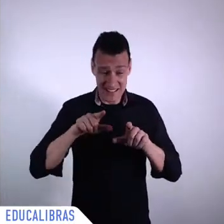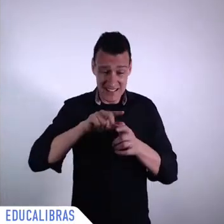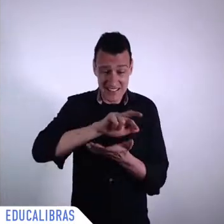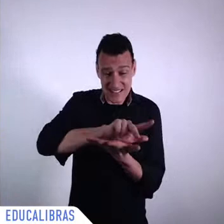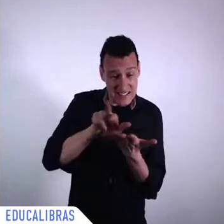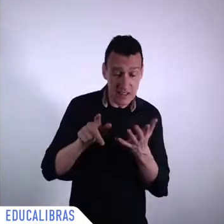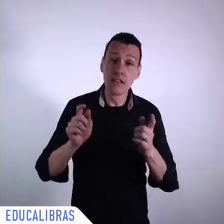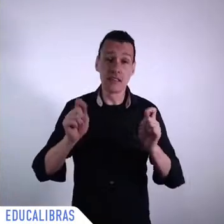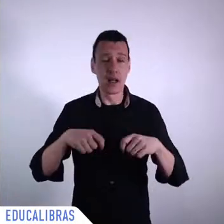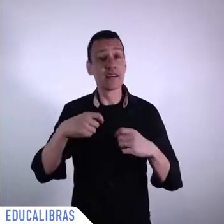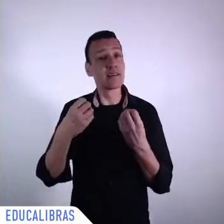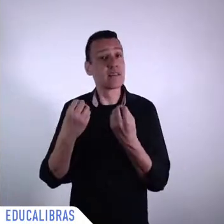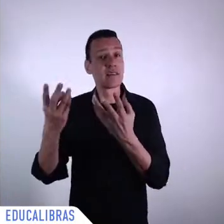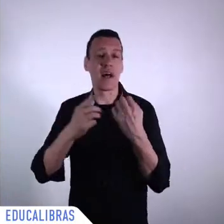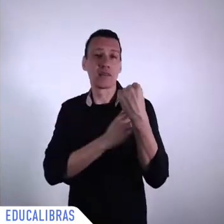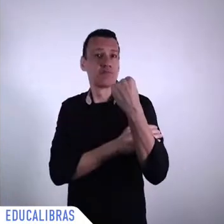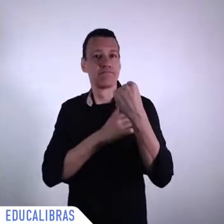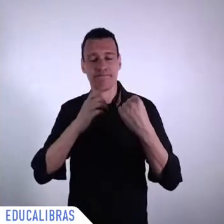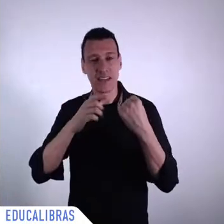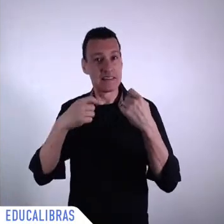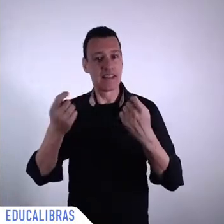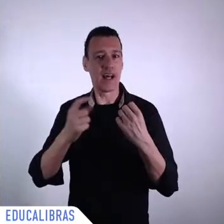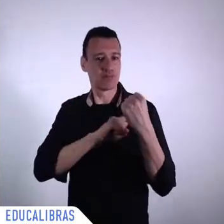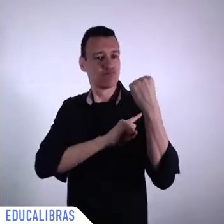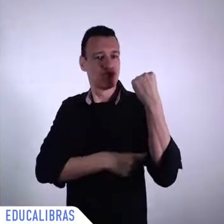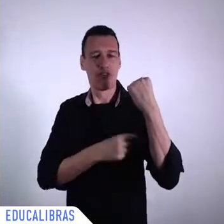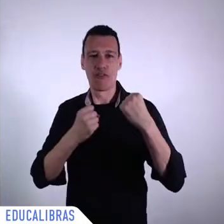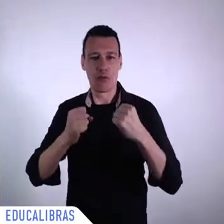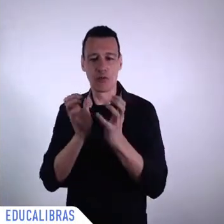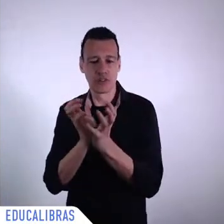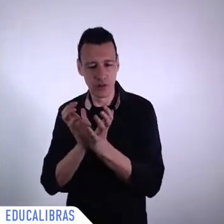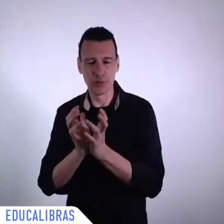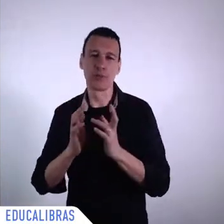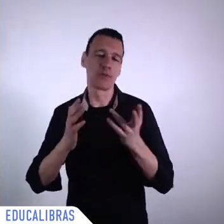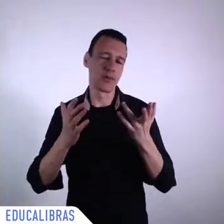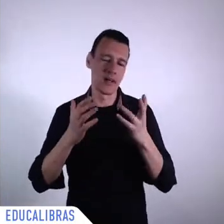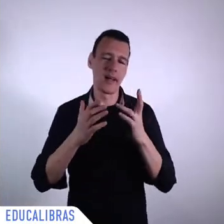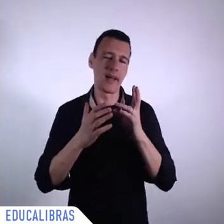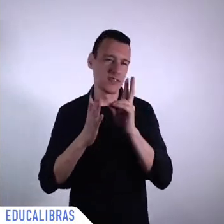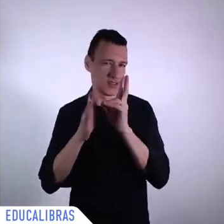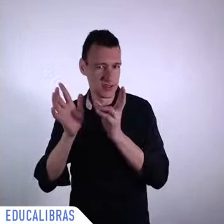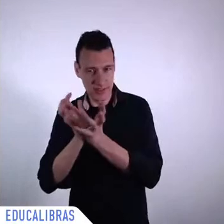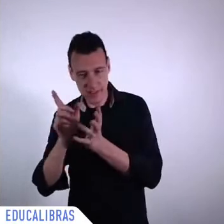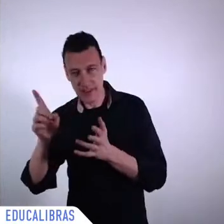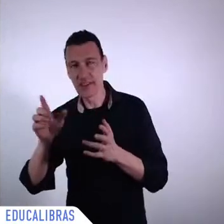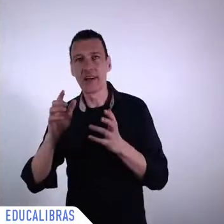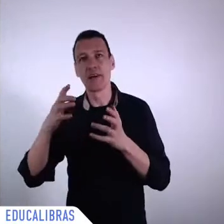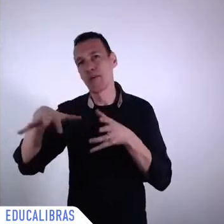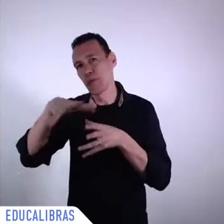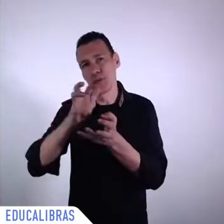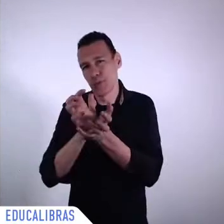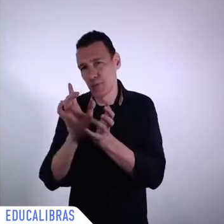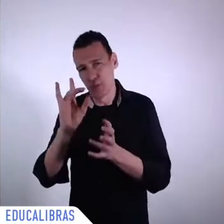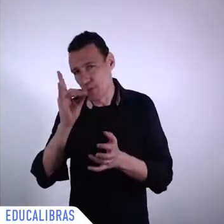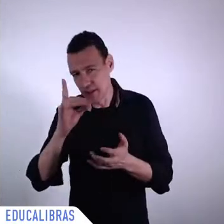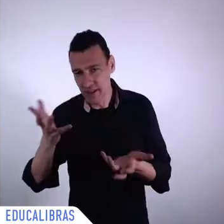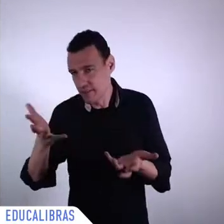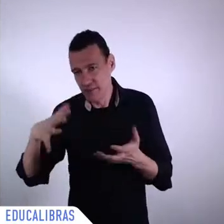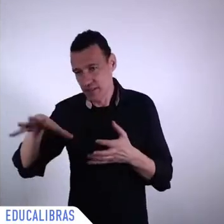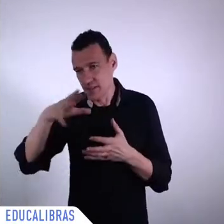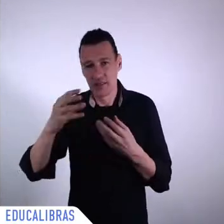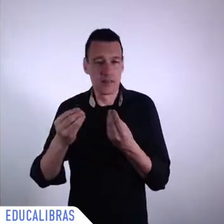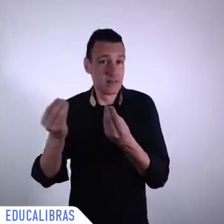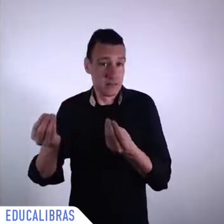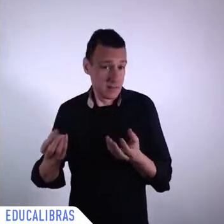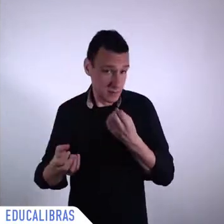movement, this is an extraordinary fact. And this happens together with other things, which, in my opinion, show that